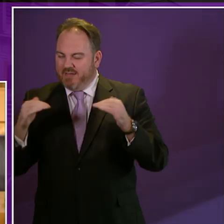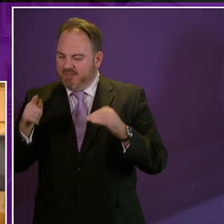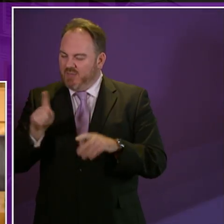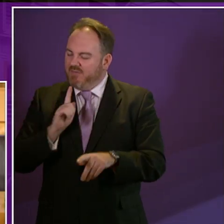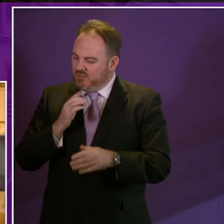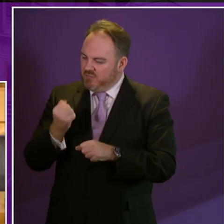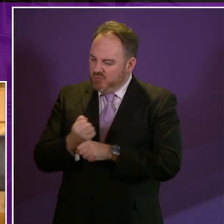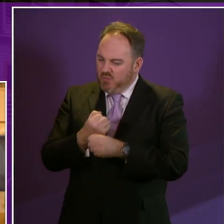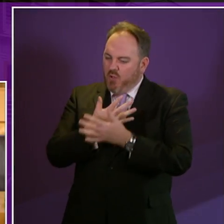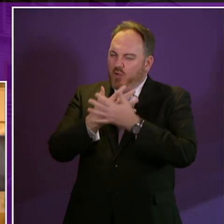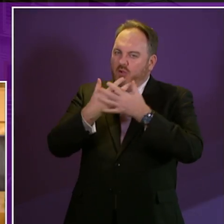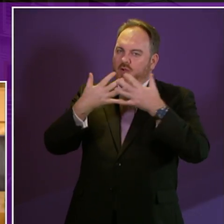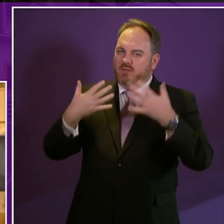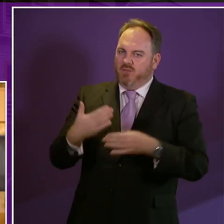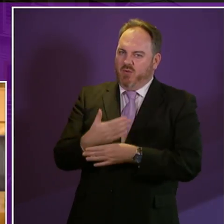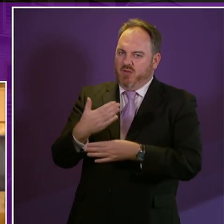in this parliament